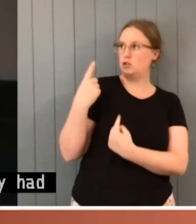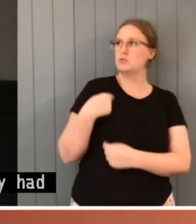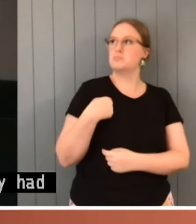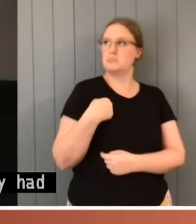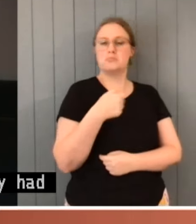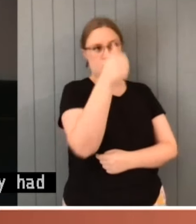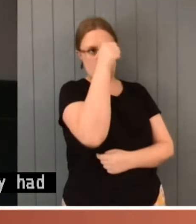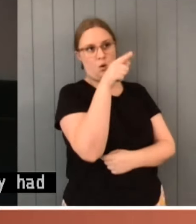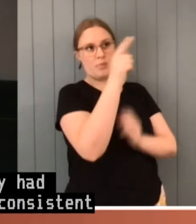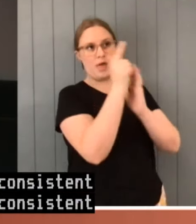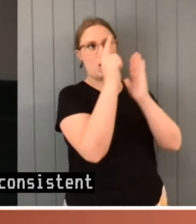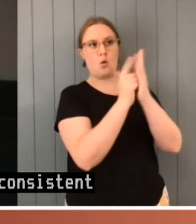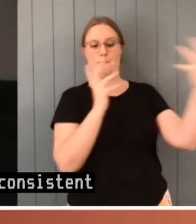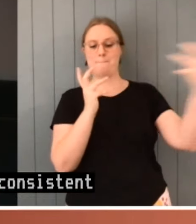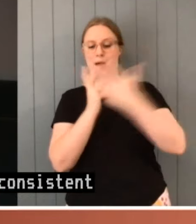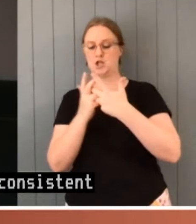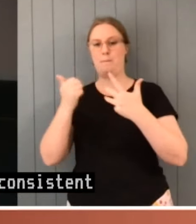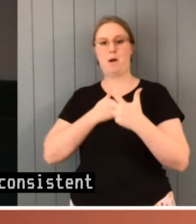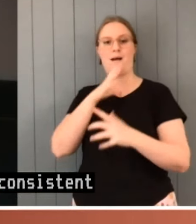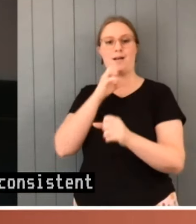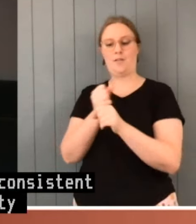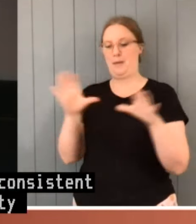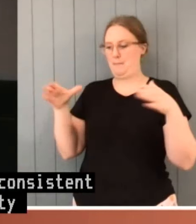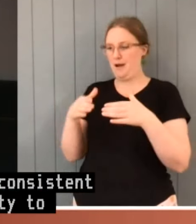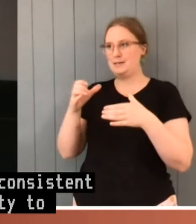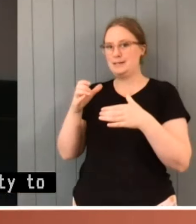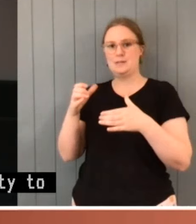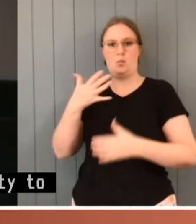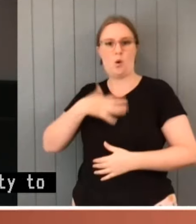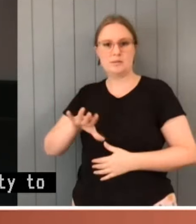belong or is otherwise supported by the leadership of the party.